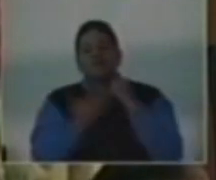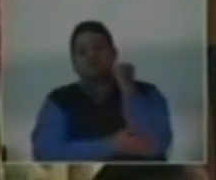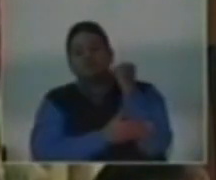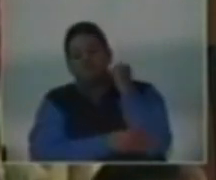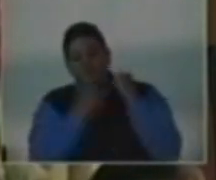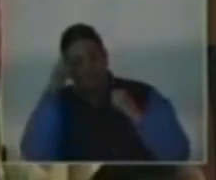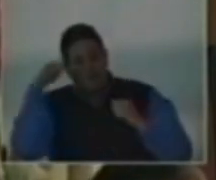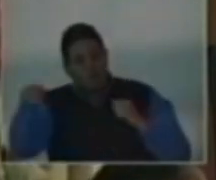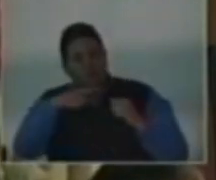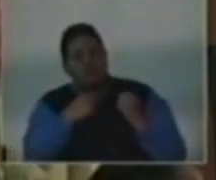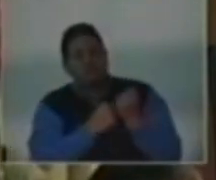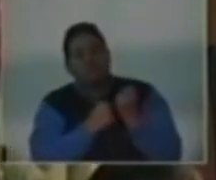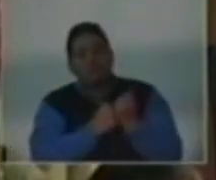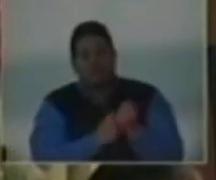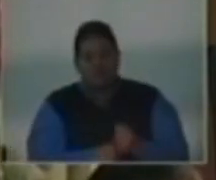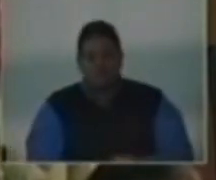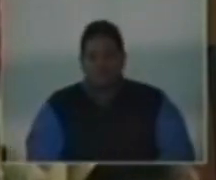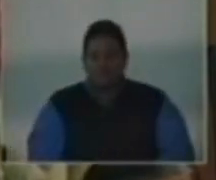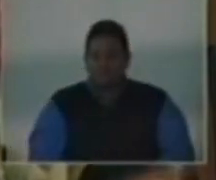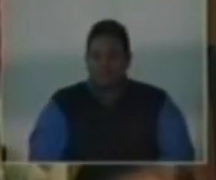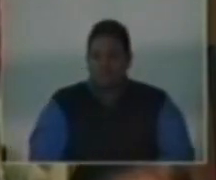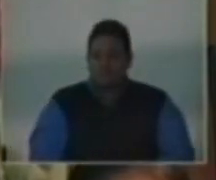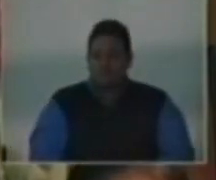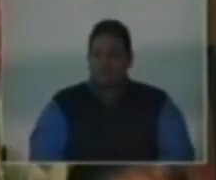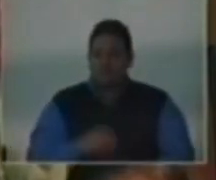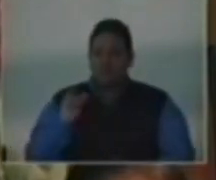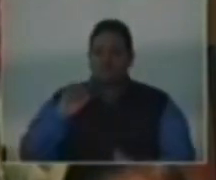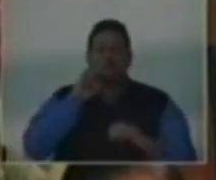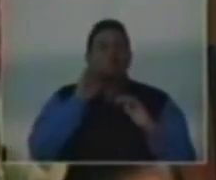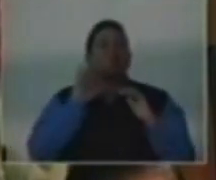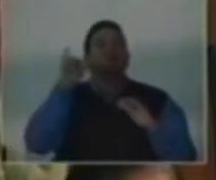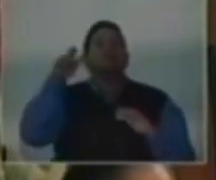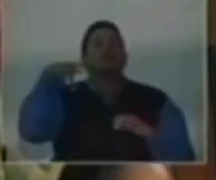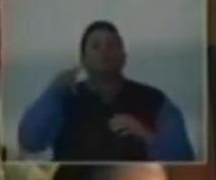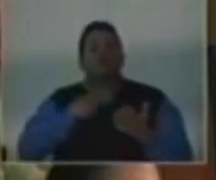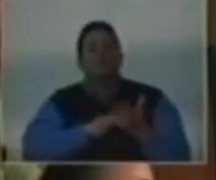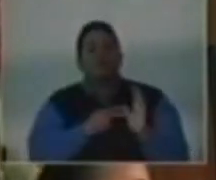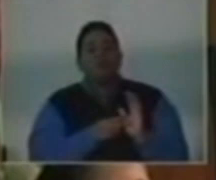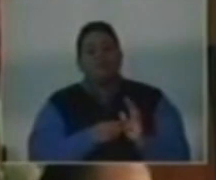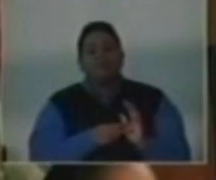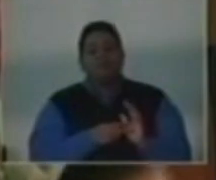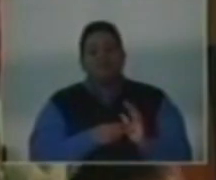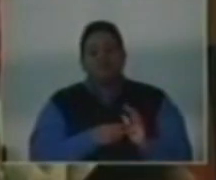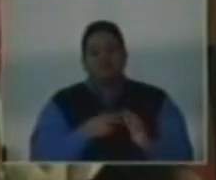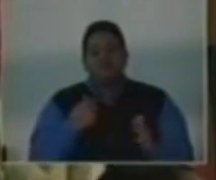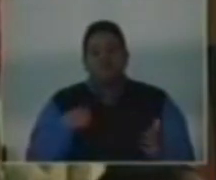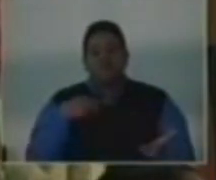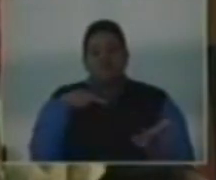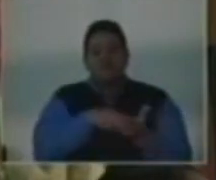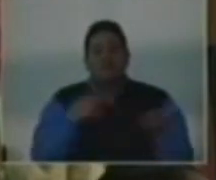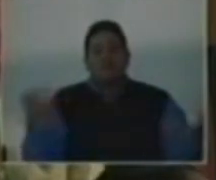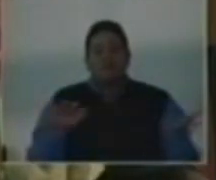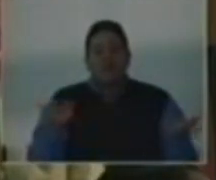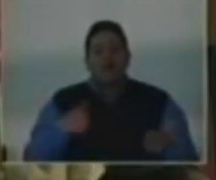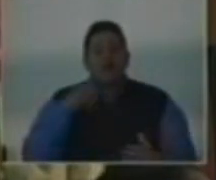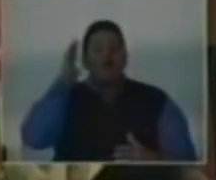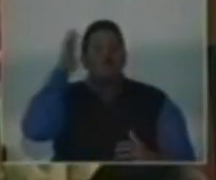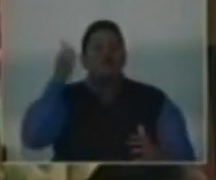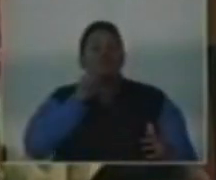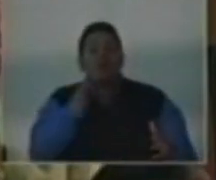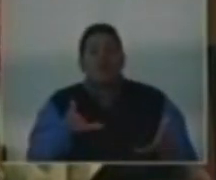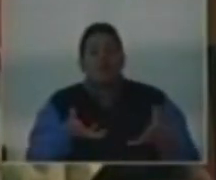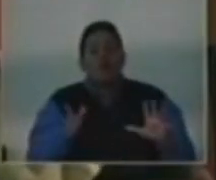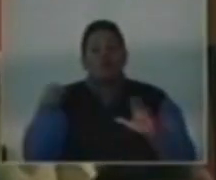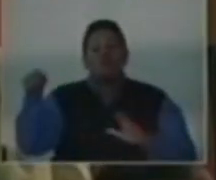and for aid. That is what the Jamaican Labour Party is about, Mr. Speaker. And as I stand here, Mr. Speaker, I will not let